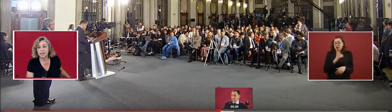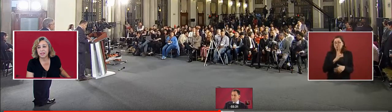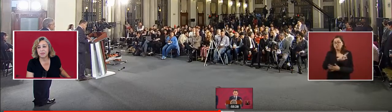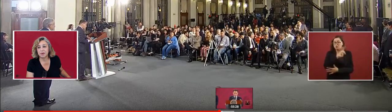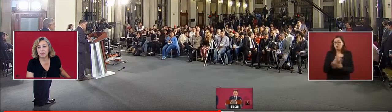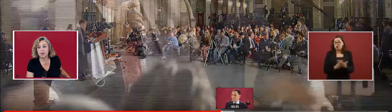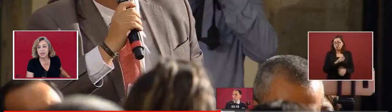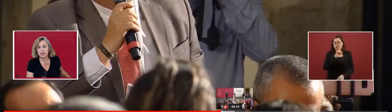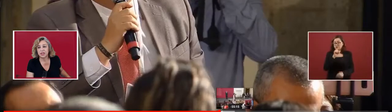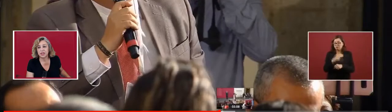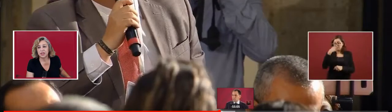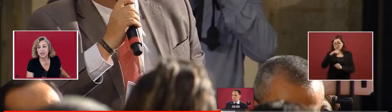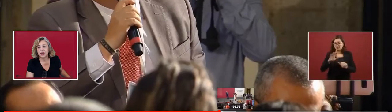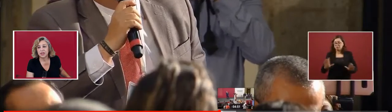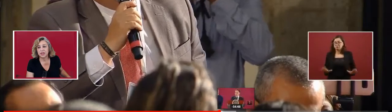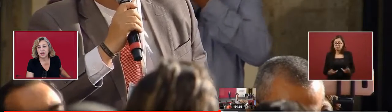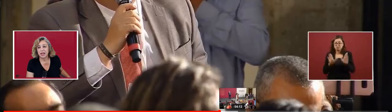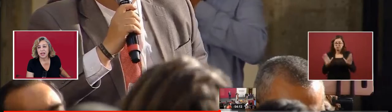Because this is a bit much.